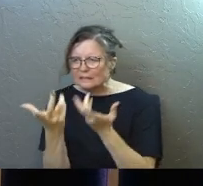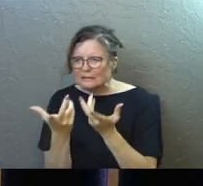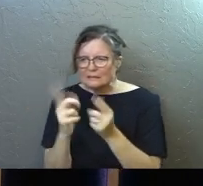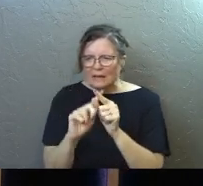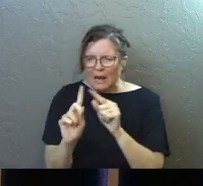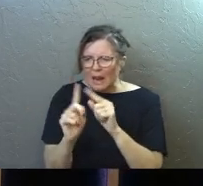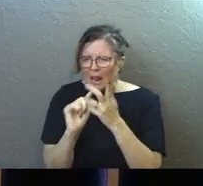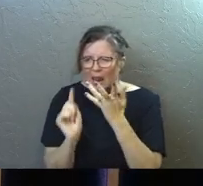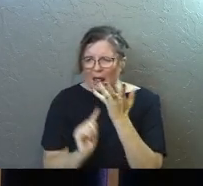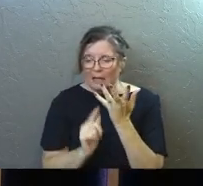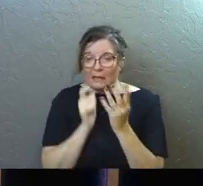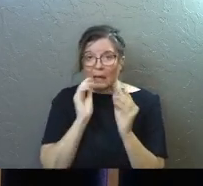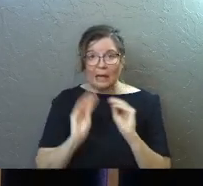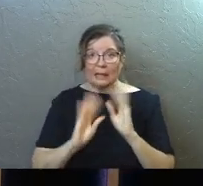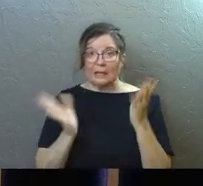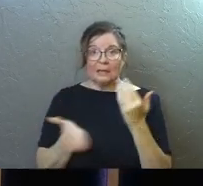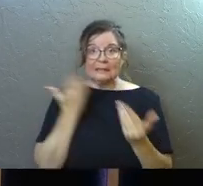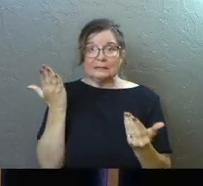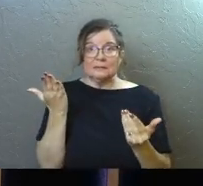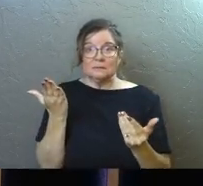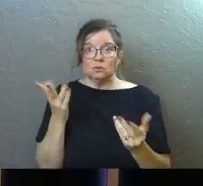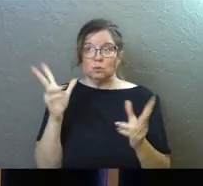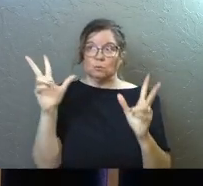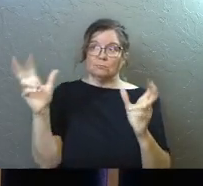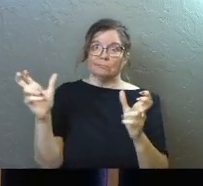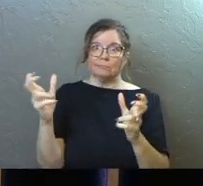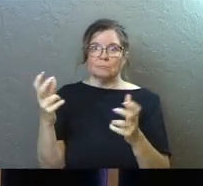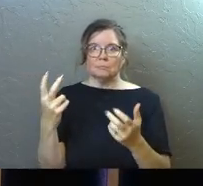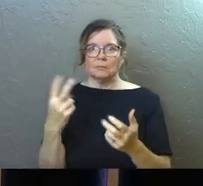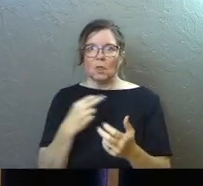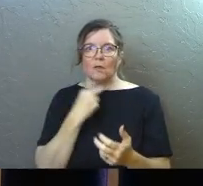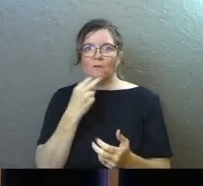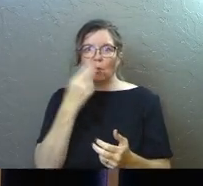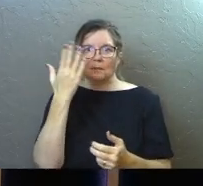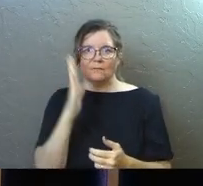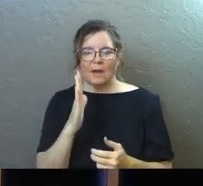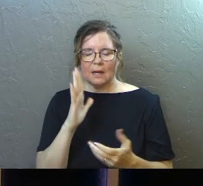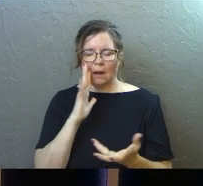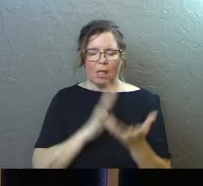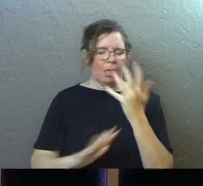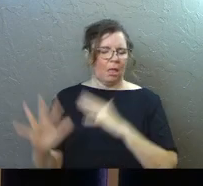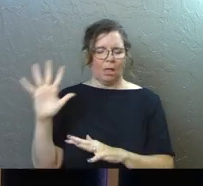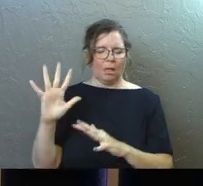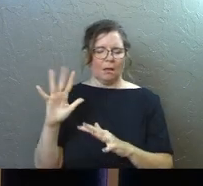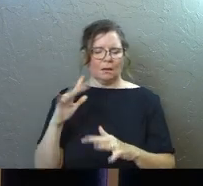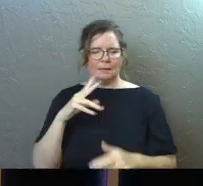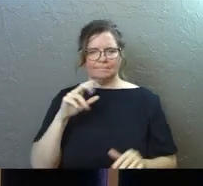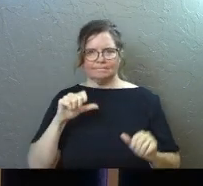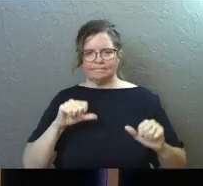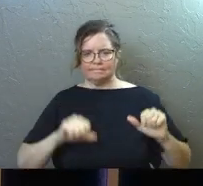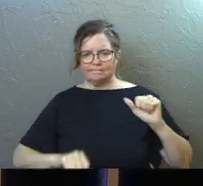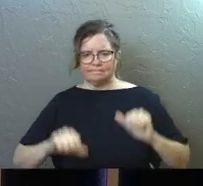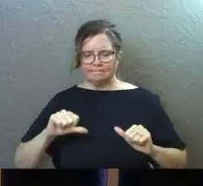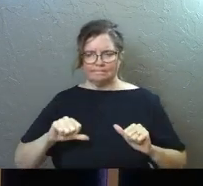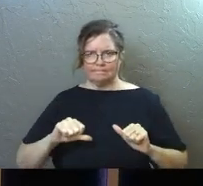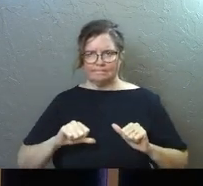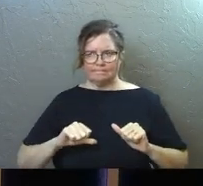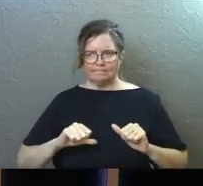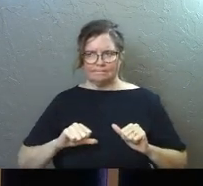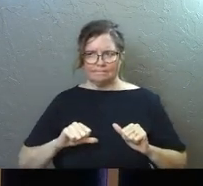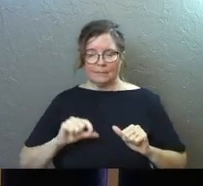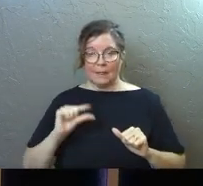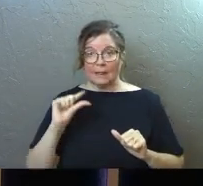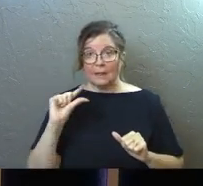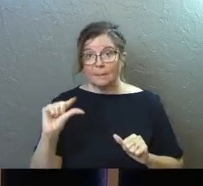all of these things in order to hear the voice of God? And it messes with us, and it stirs our doubts just a little bit.